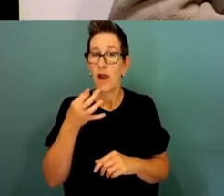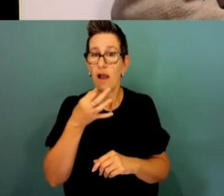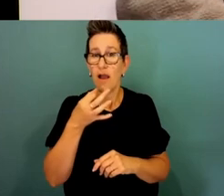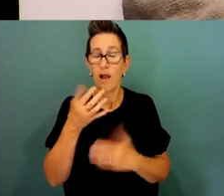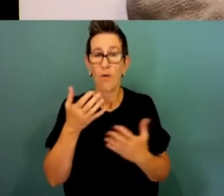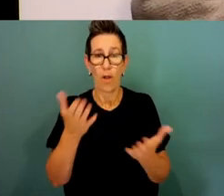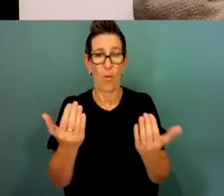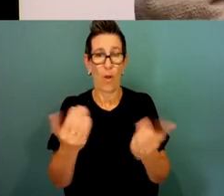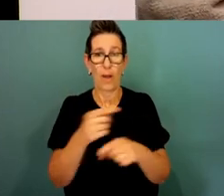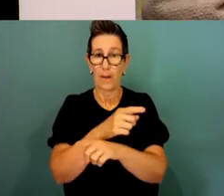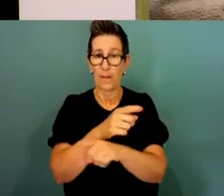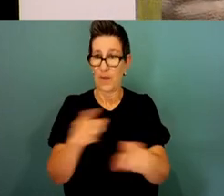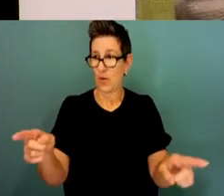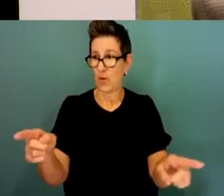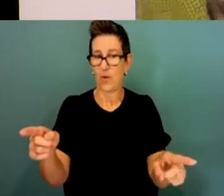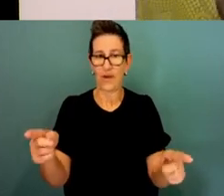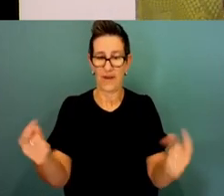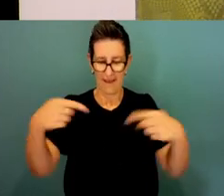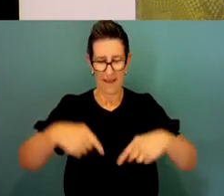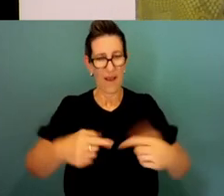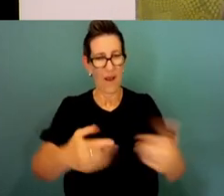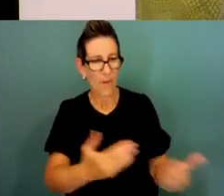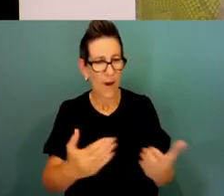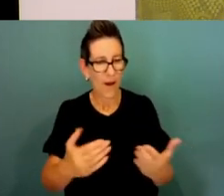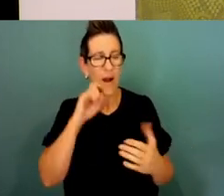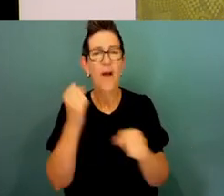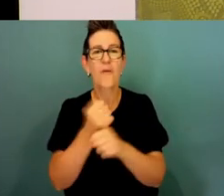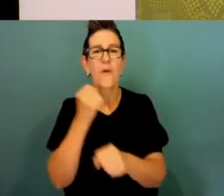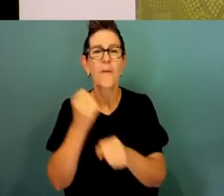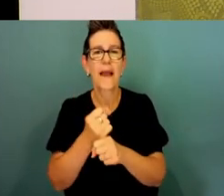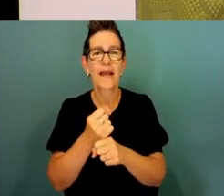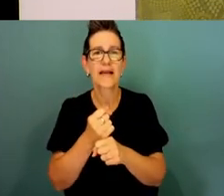So, I'm going to make a little bit of noise and call for those spirits to come and join me.